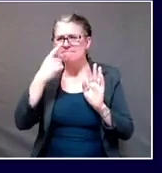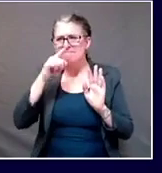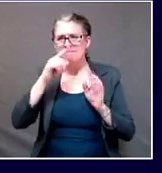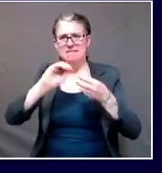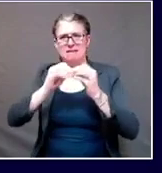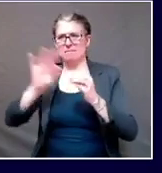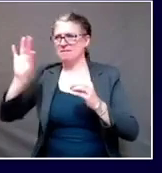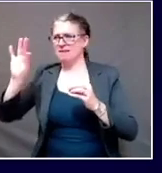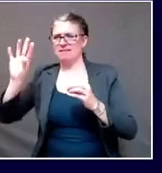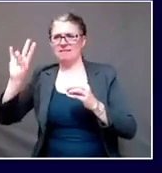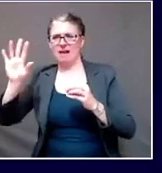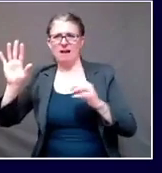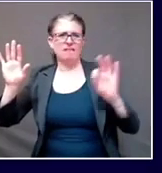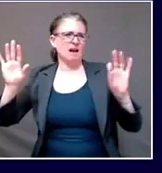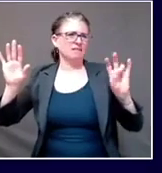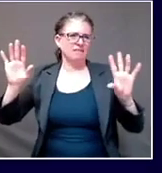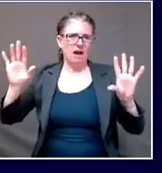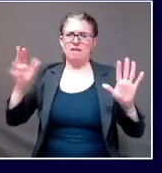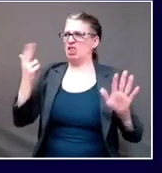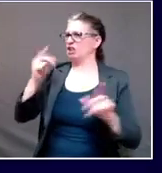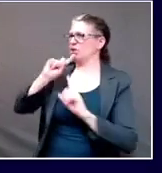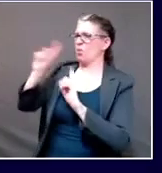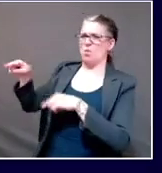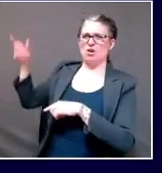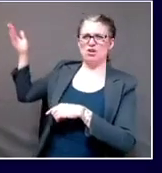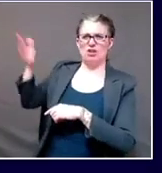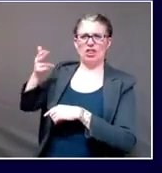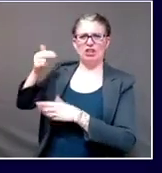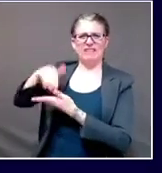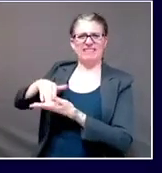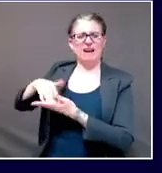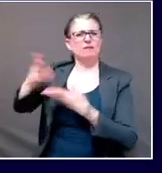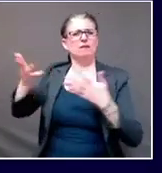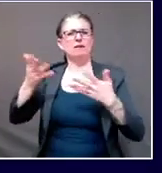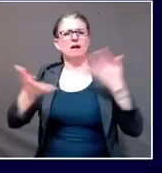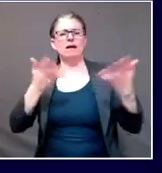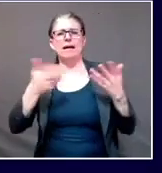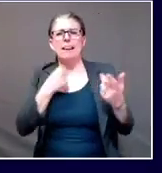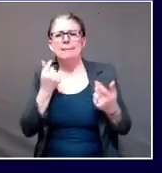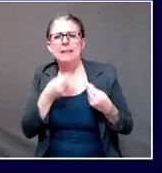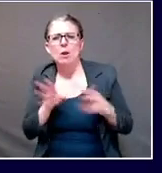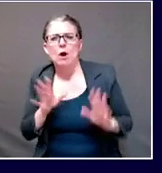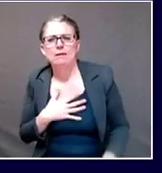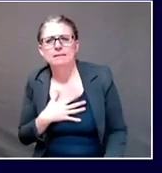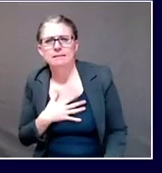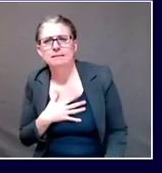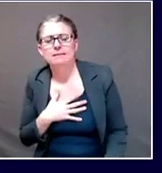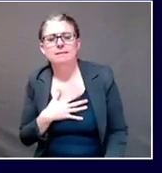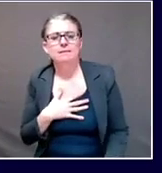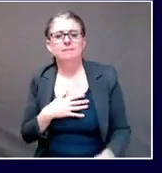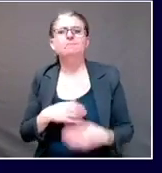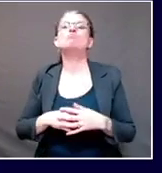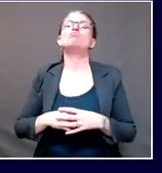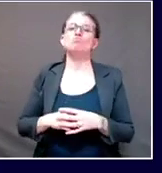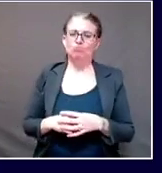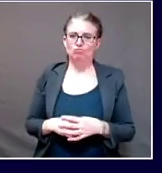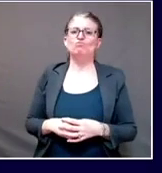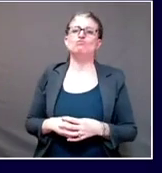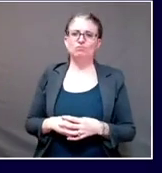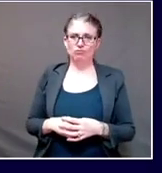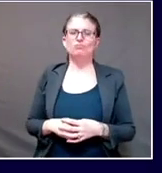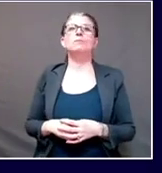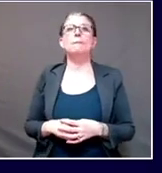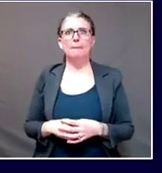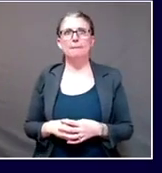plan change somehow? Um, so, uh, Charlie, first of all, the number that Maine will be receiving has not